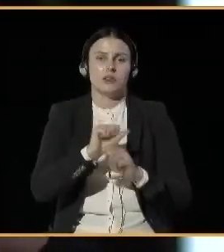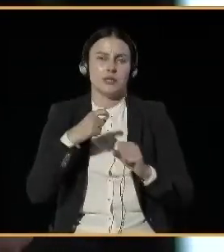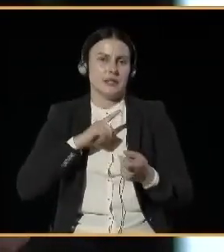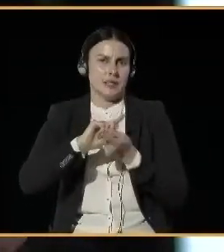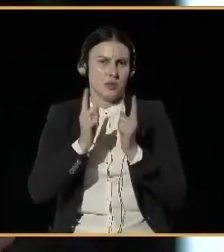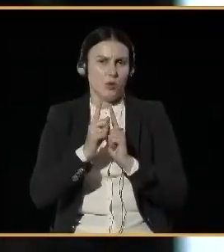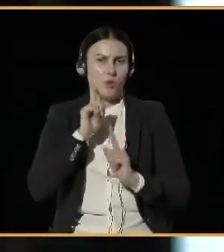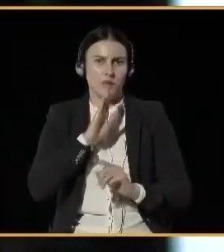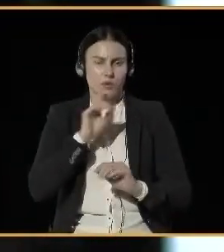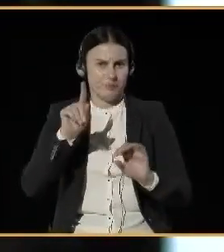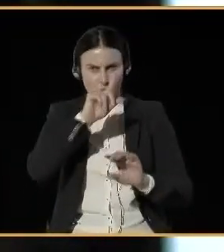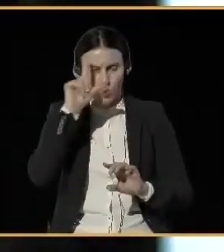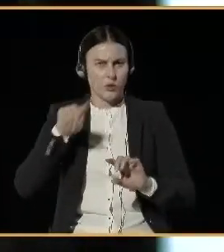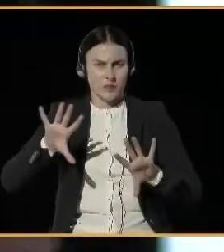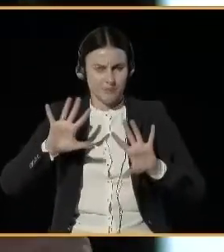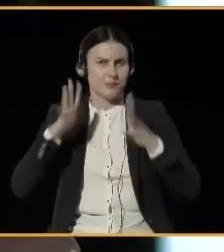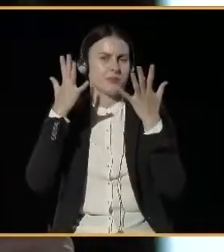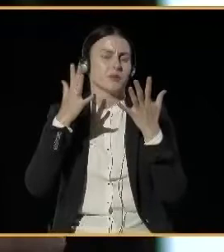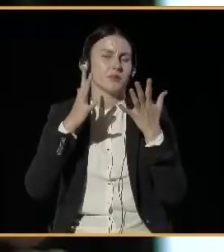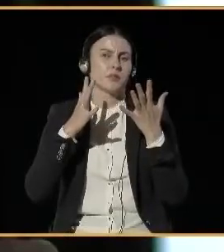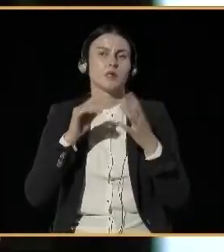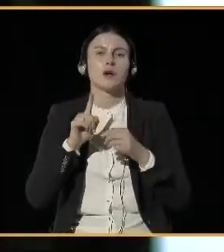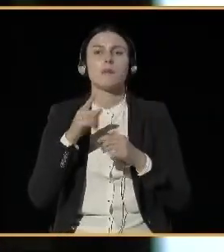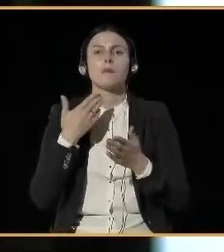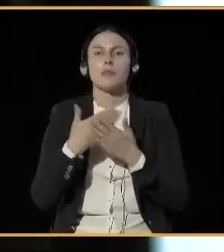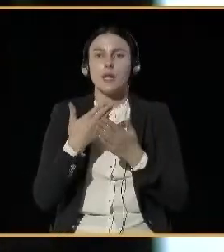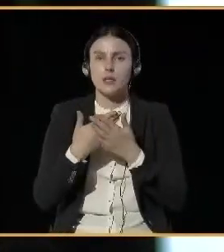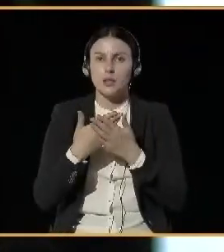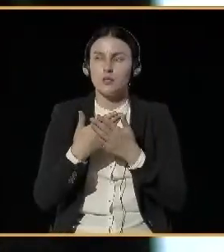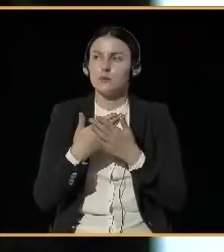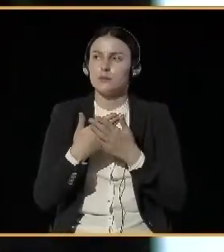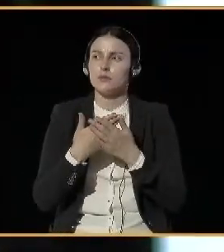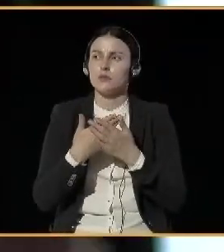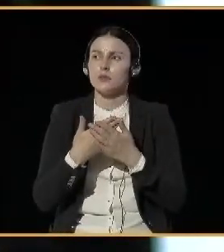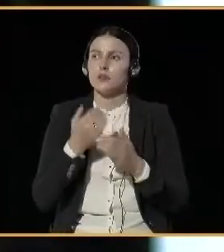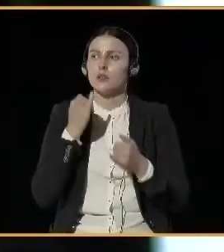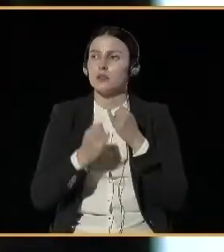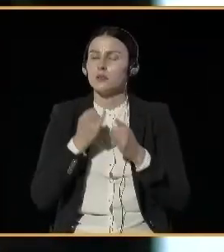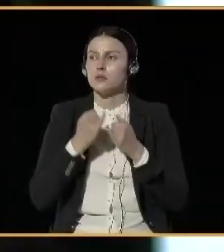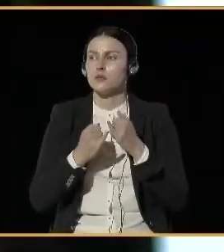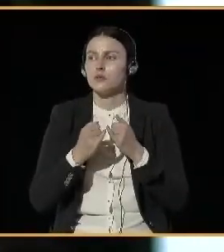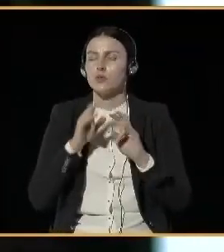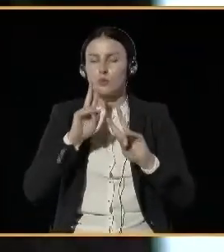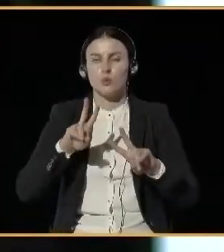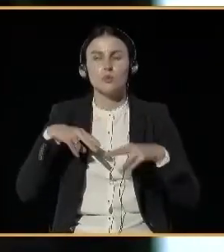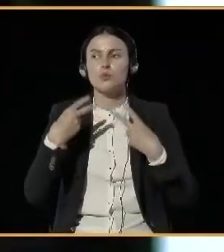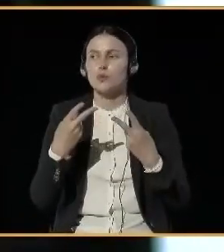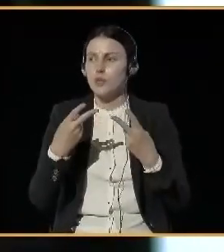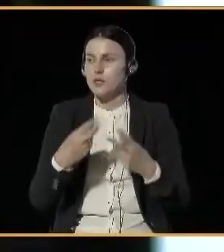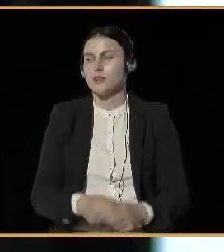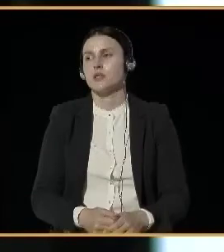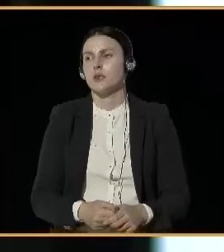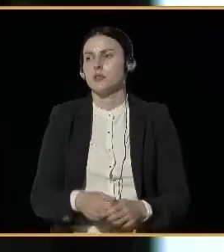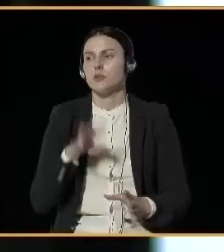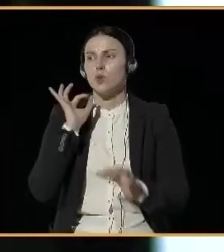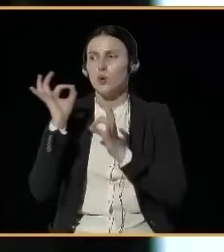start with reaching the citizens and getting the message to them. But my question is, what would be, I